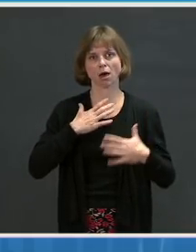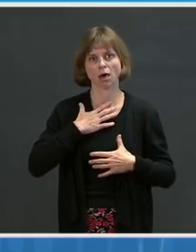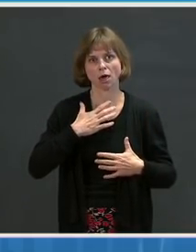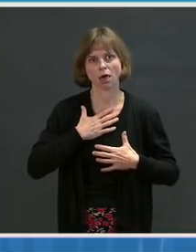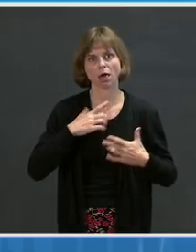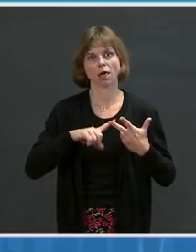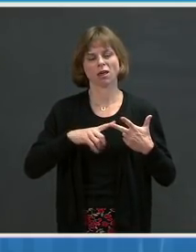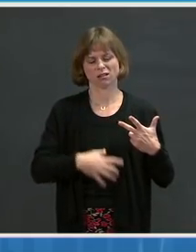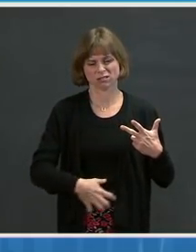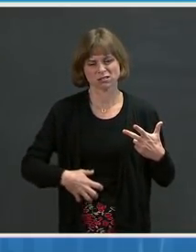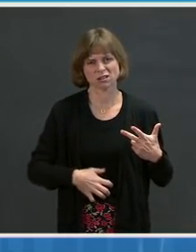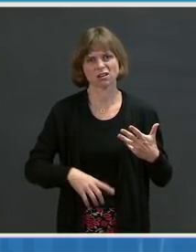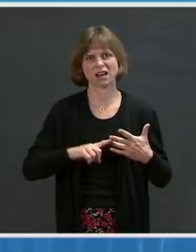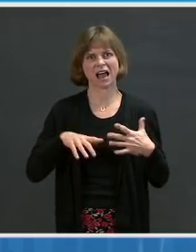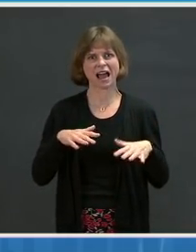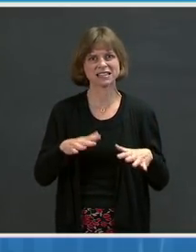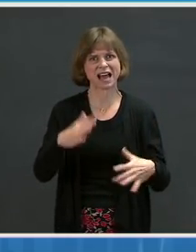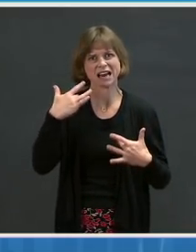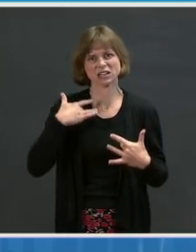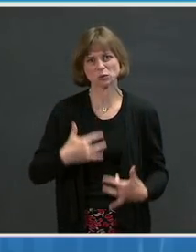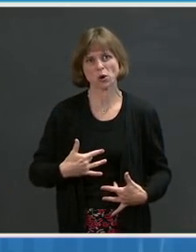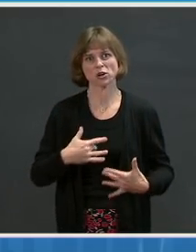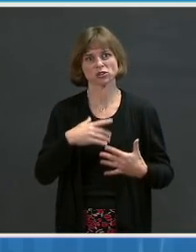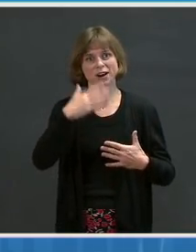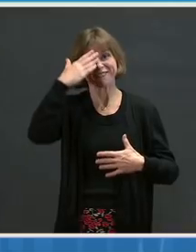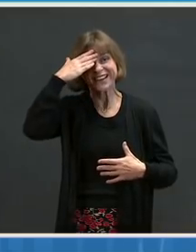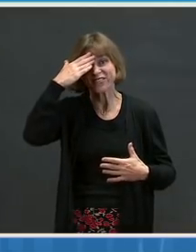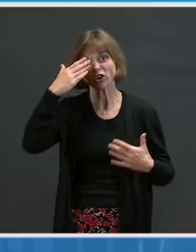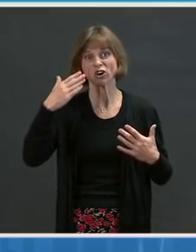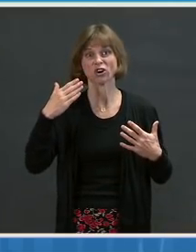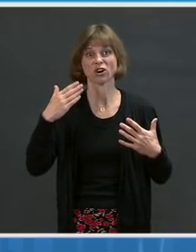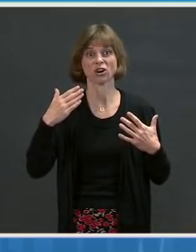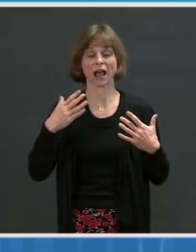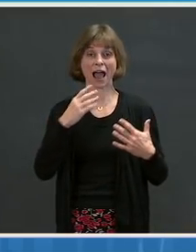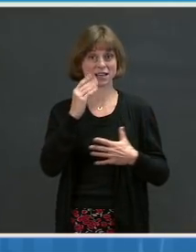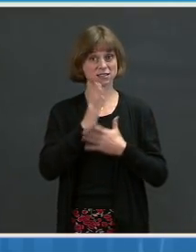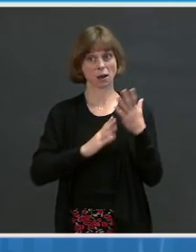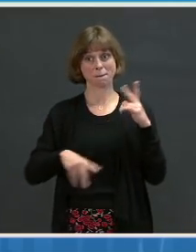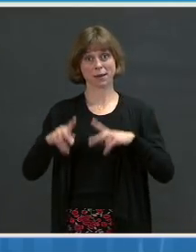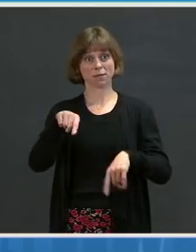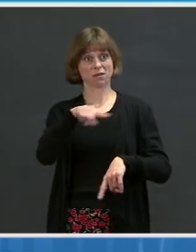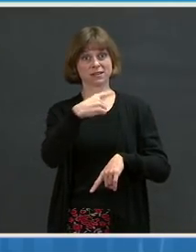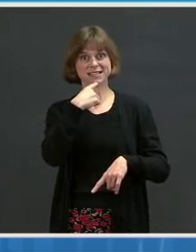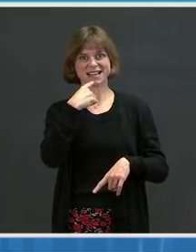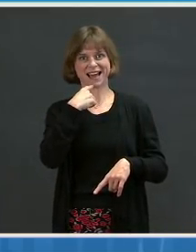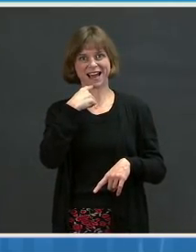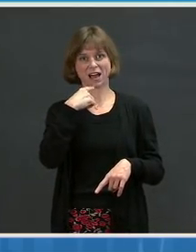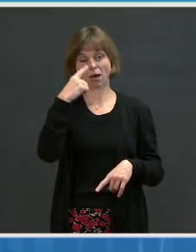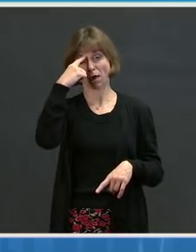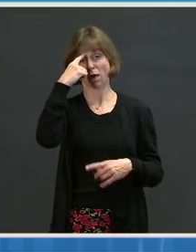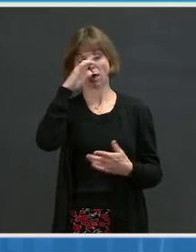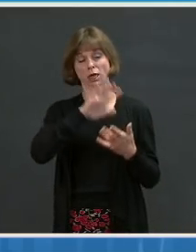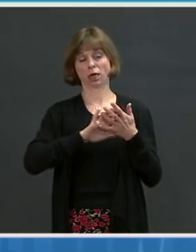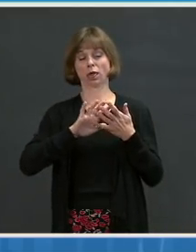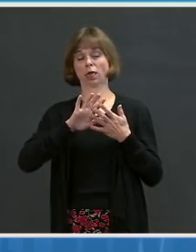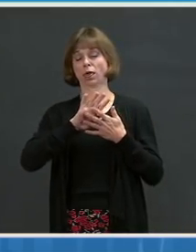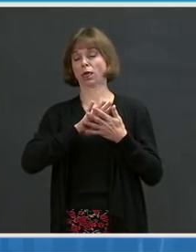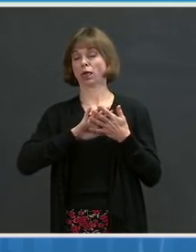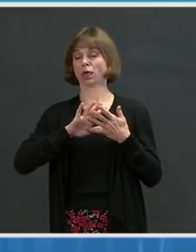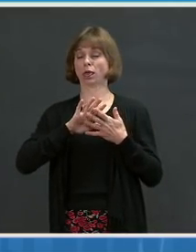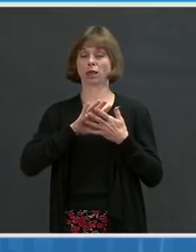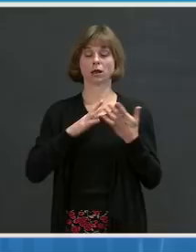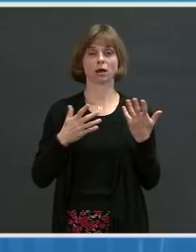GI symptoms, anxiety, and depression, and what some have been referring to as brain fog, or an inability or a